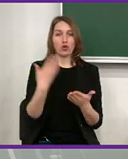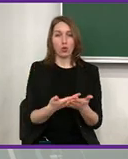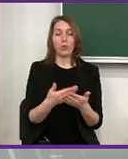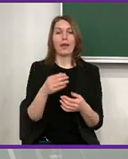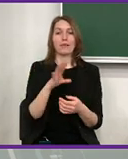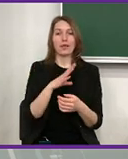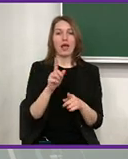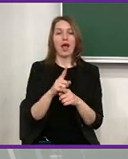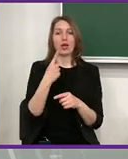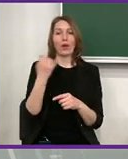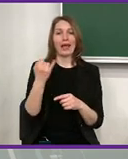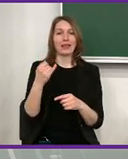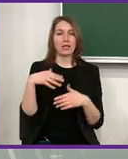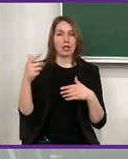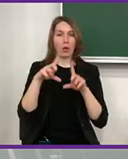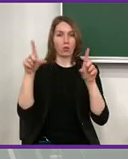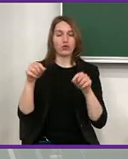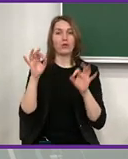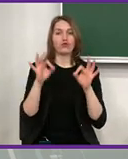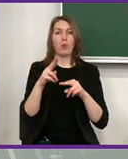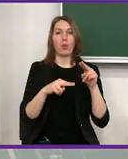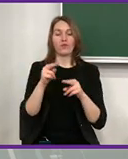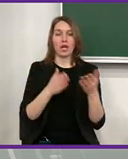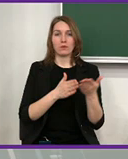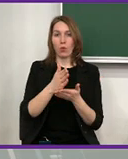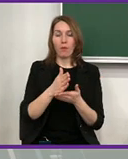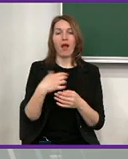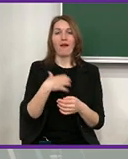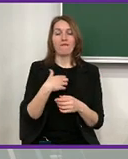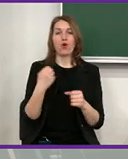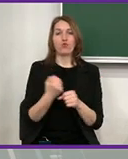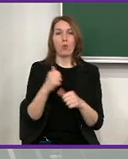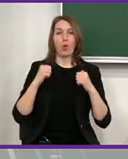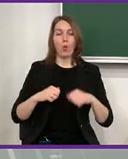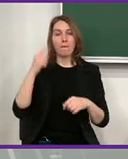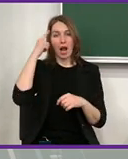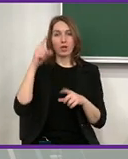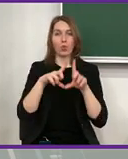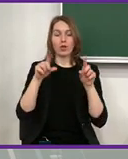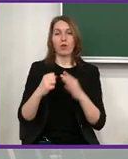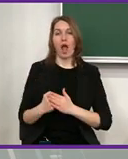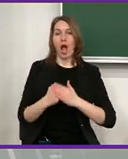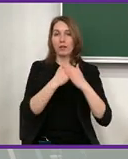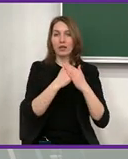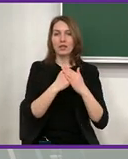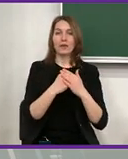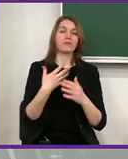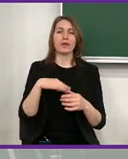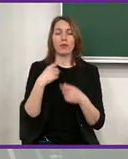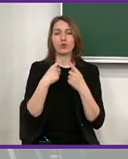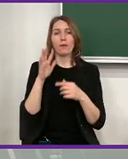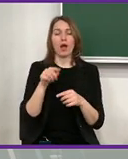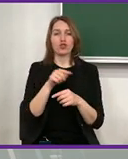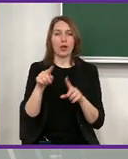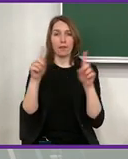assessing the opinion of interested parties. And interested parties in the construction sector,